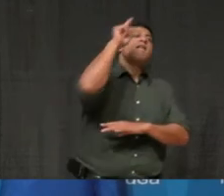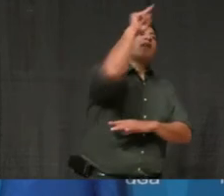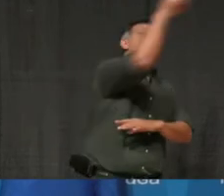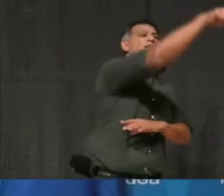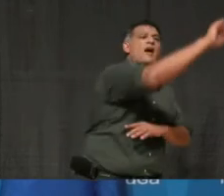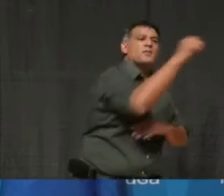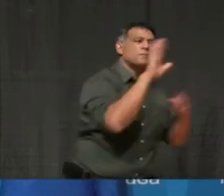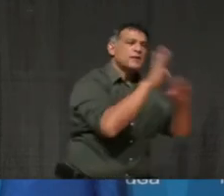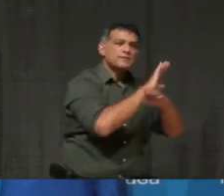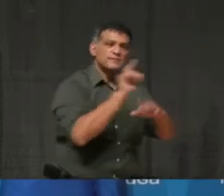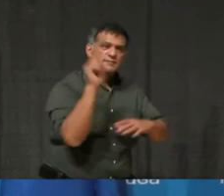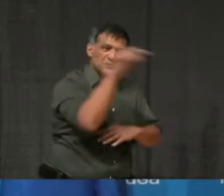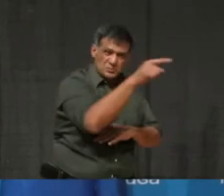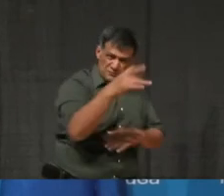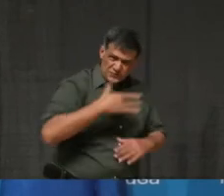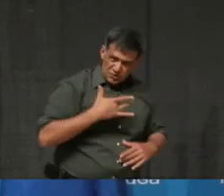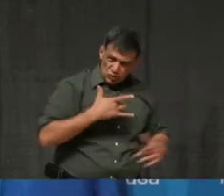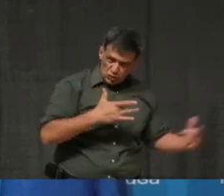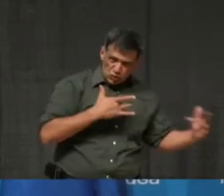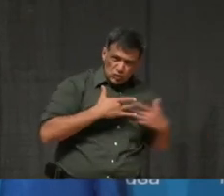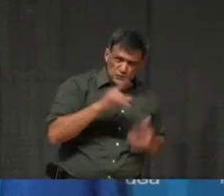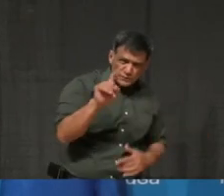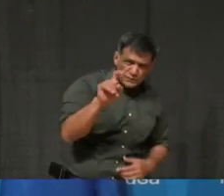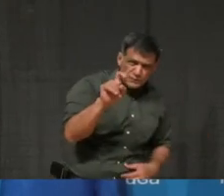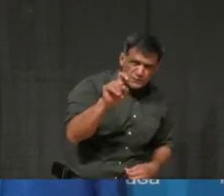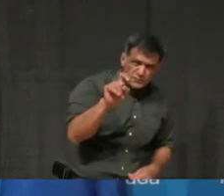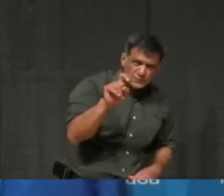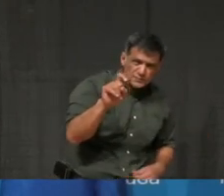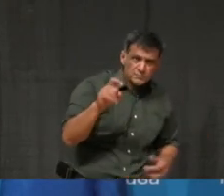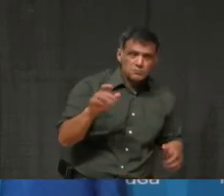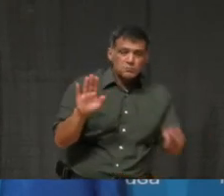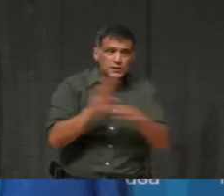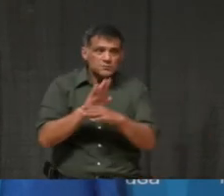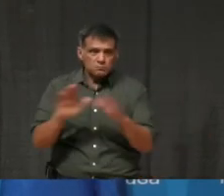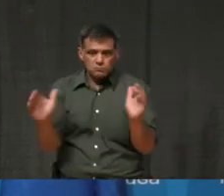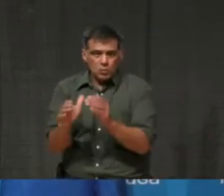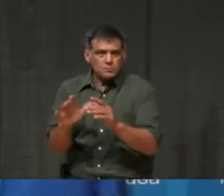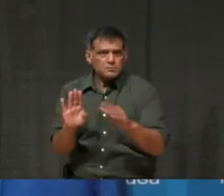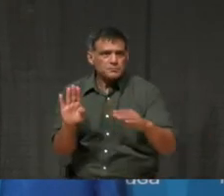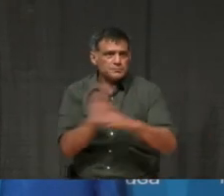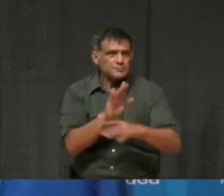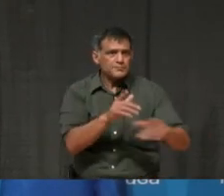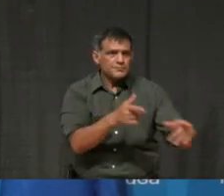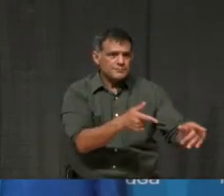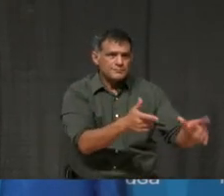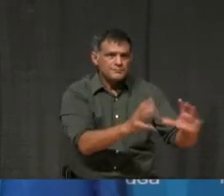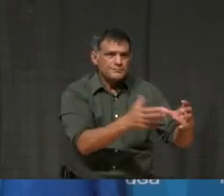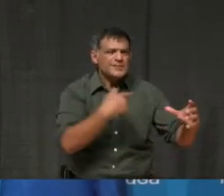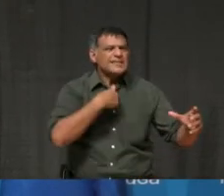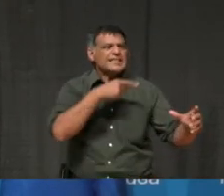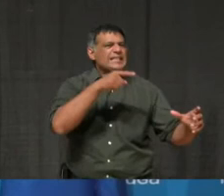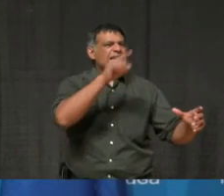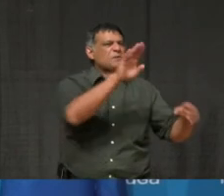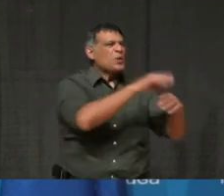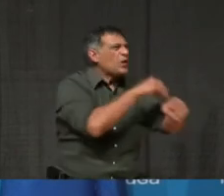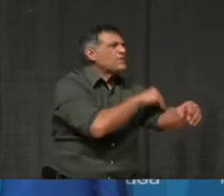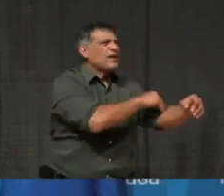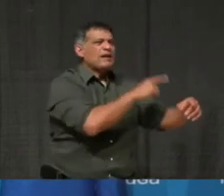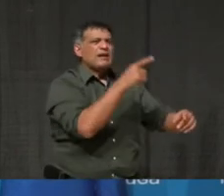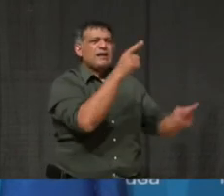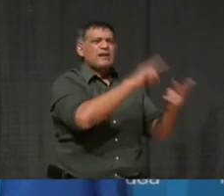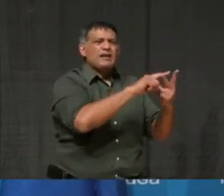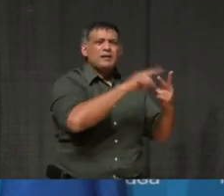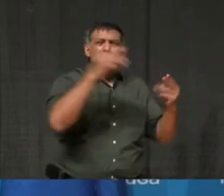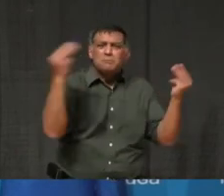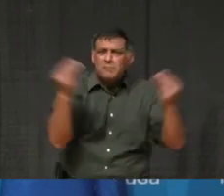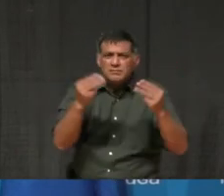okay, who can, what local retailer can I support? They can be like, this is just getting more inconvenient. I'm just going to go to Oakville or Milton or Vaughan. Um, are